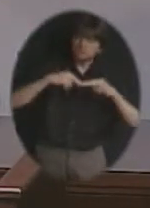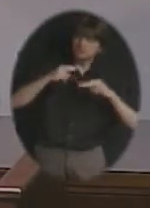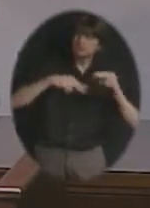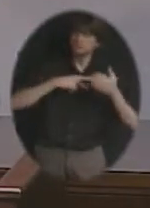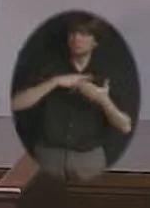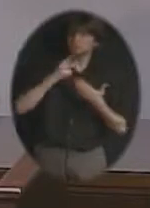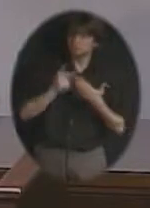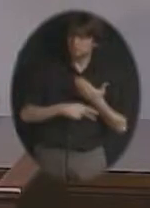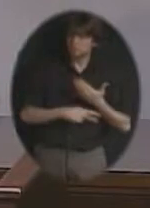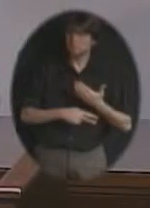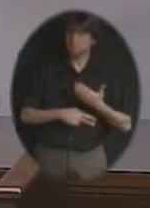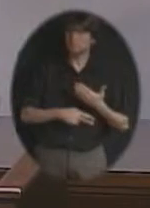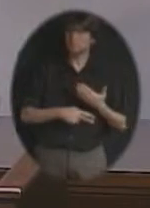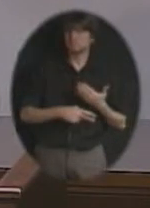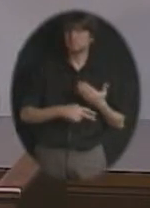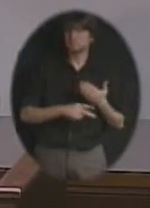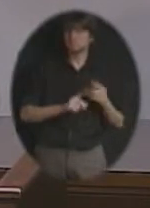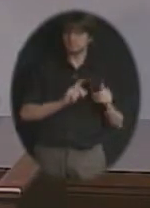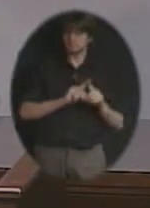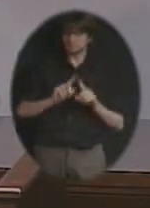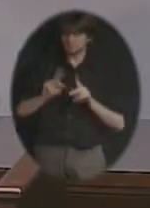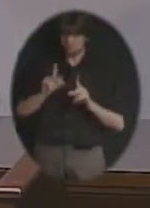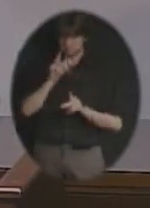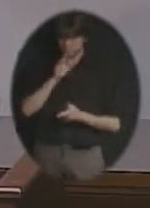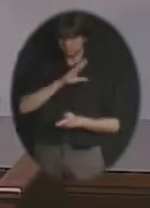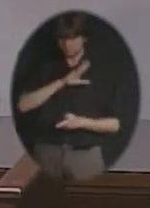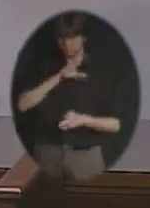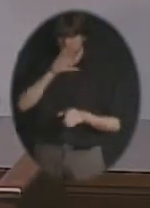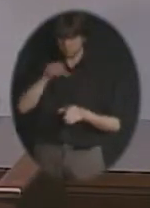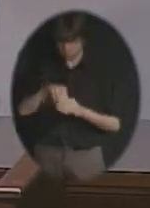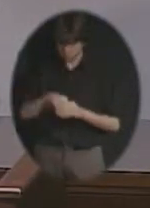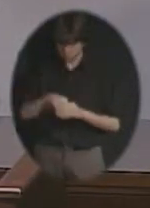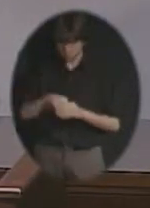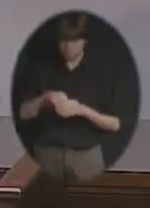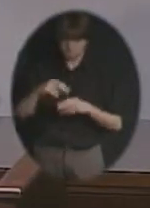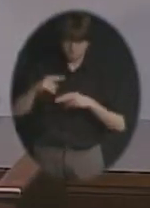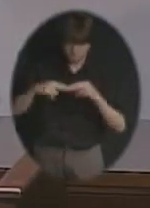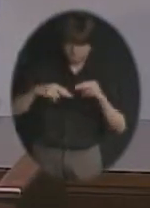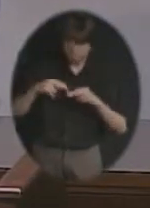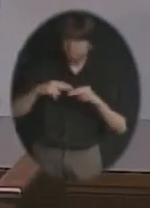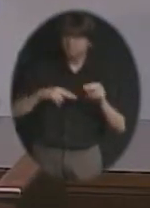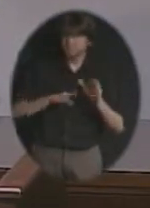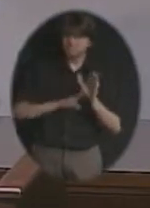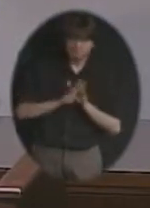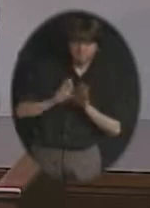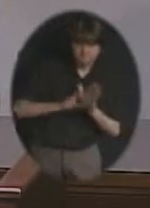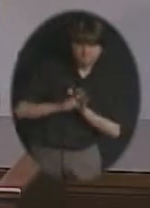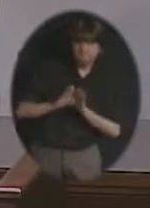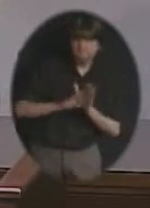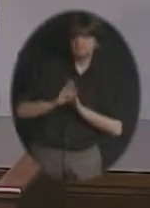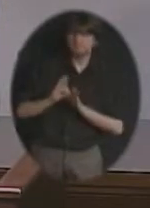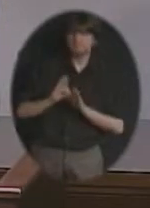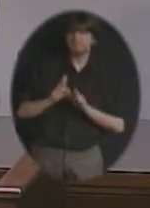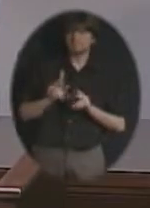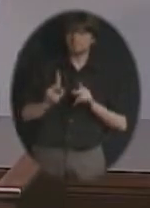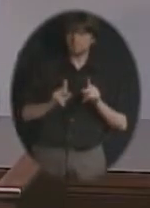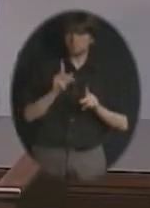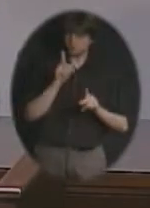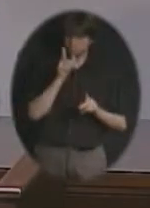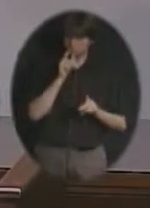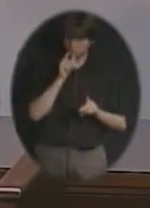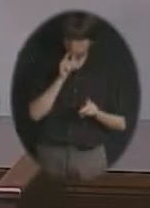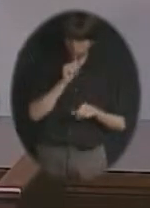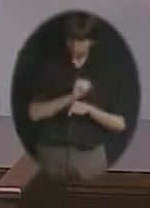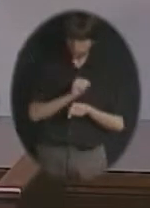Some of the folks that were part of the district that helped build these, and the people that are part of the district now that are continuing to build